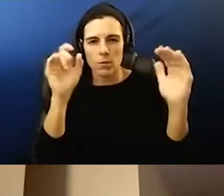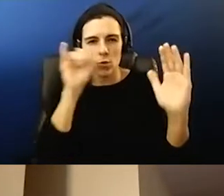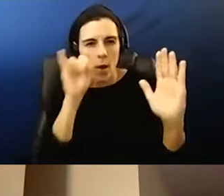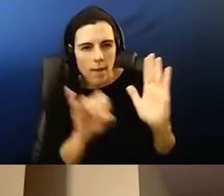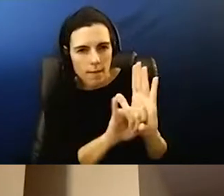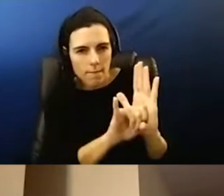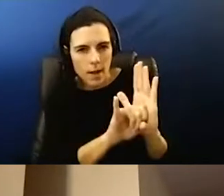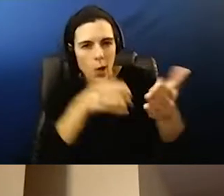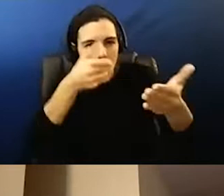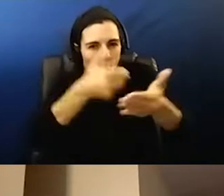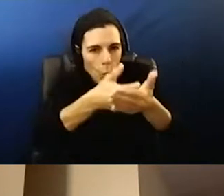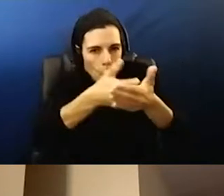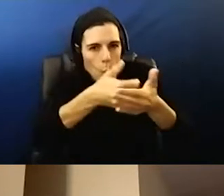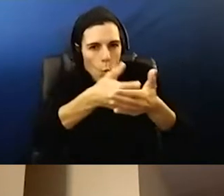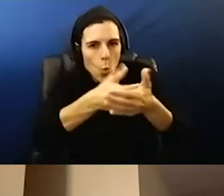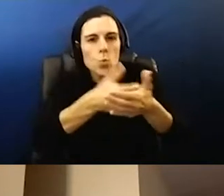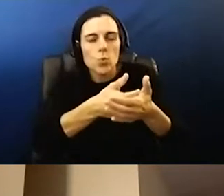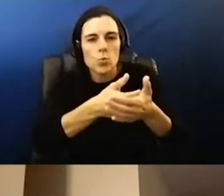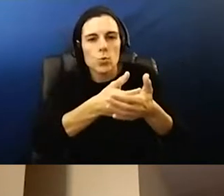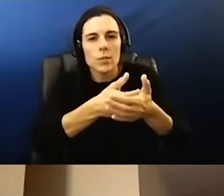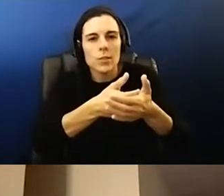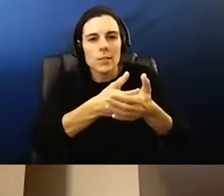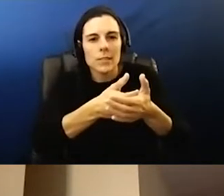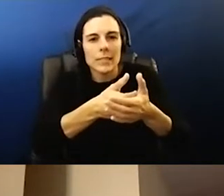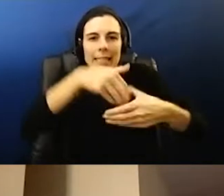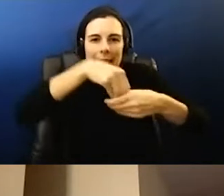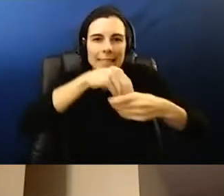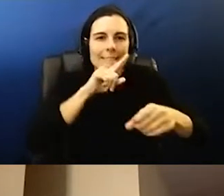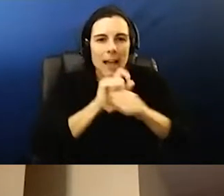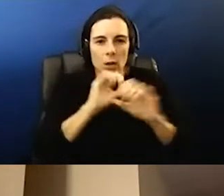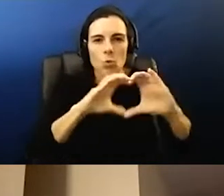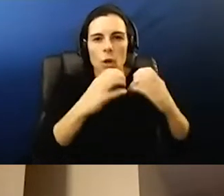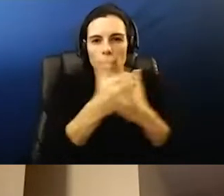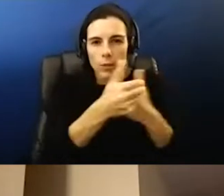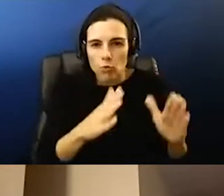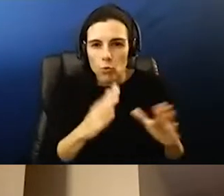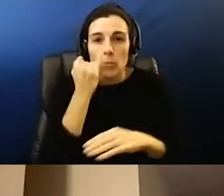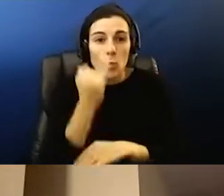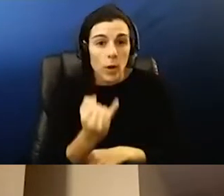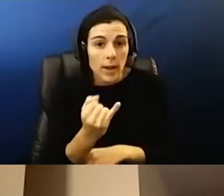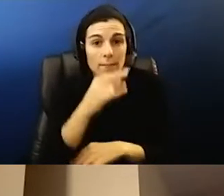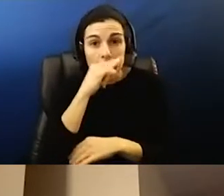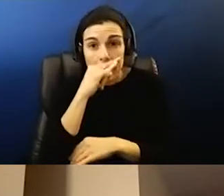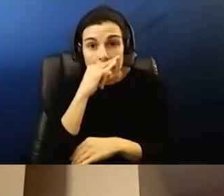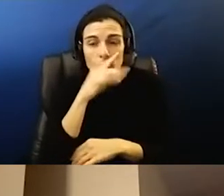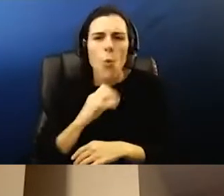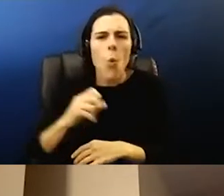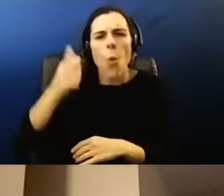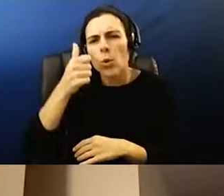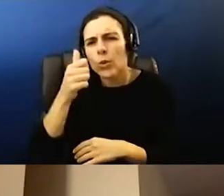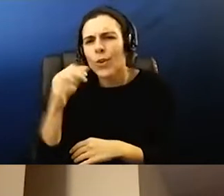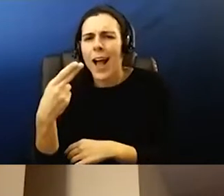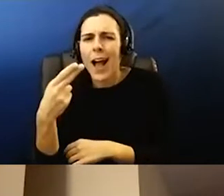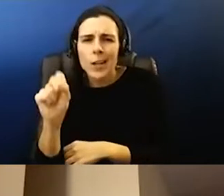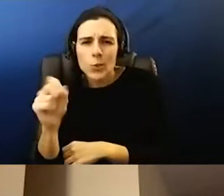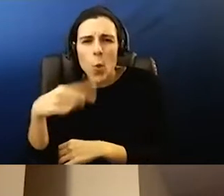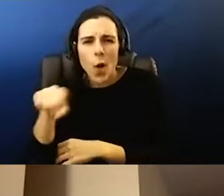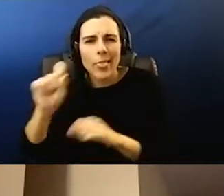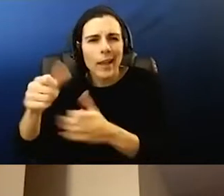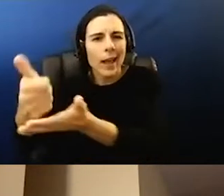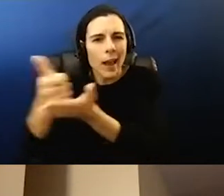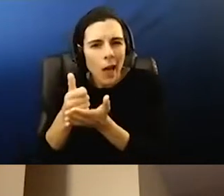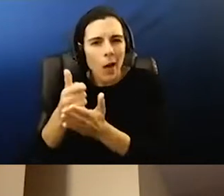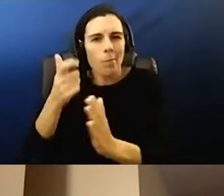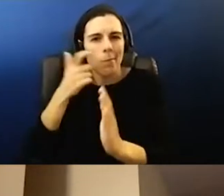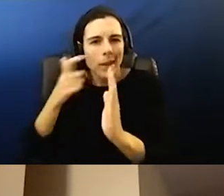the close contacts in the classrooms. So if the kids are older, like in high school, then they can help us identify